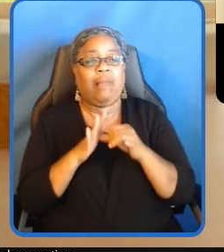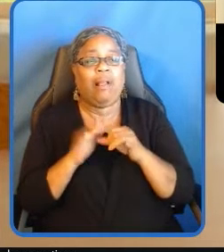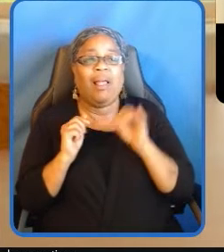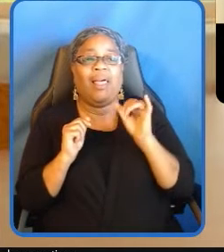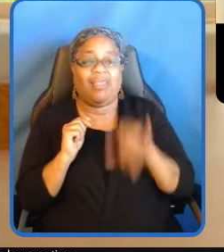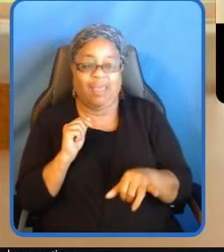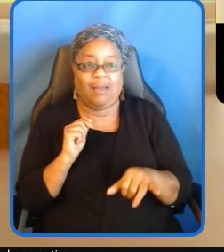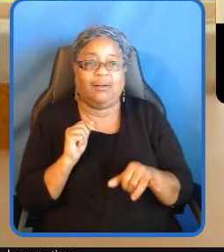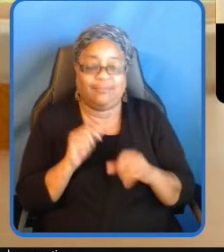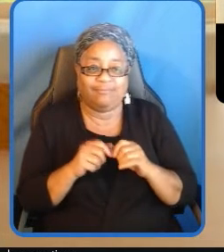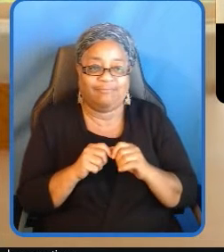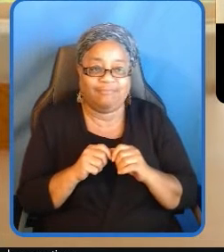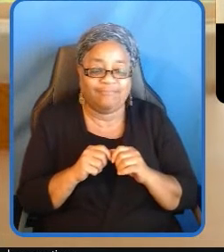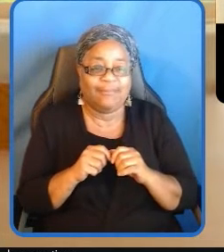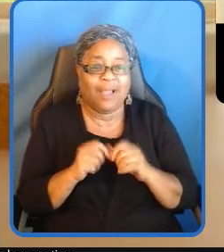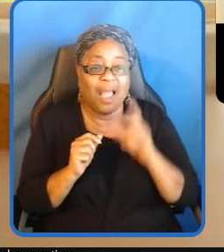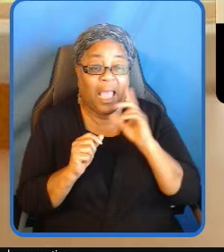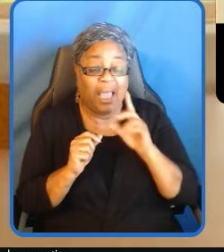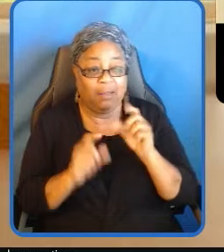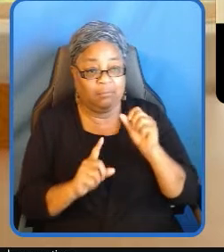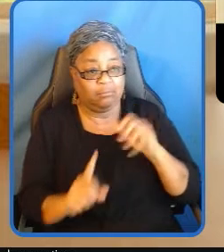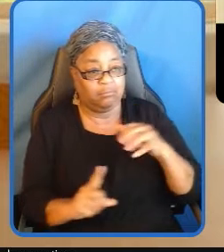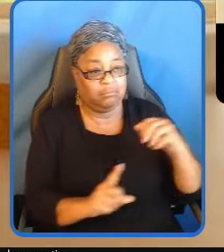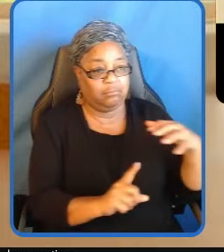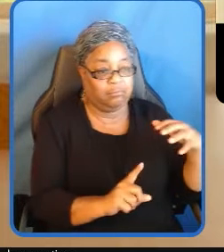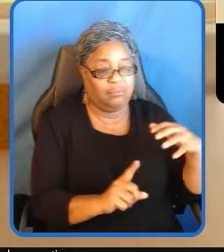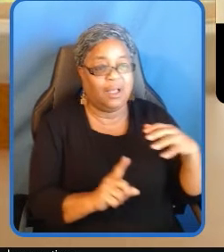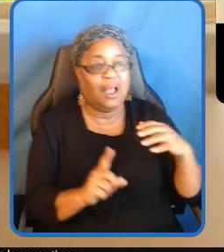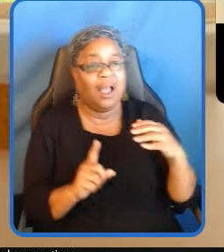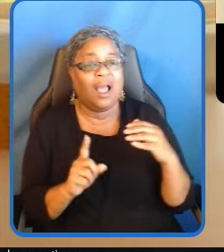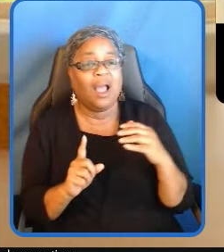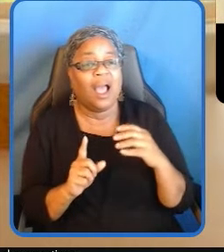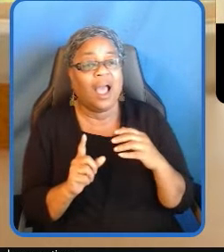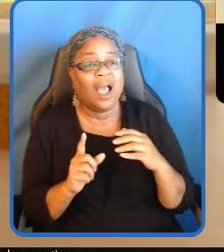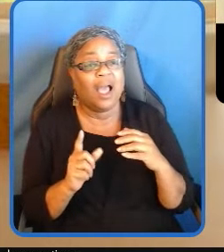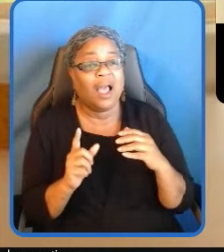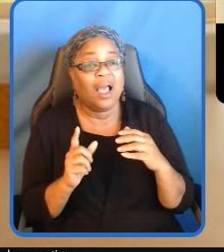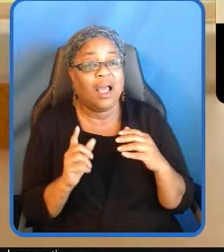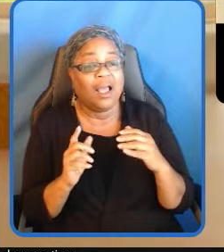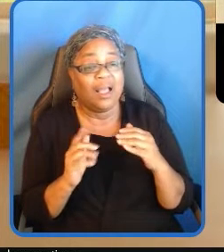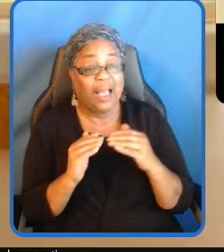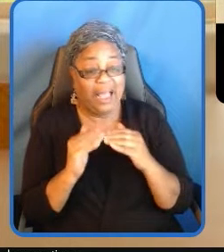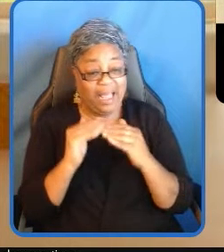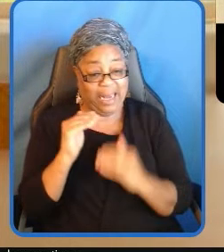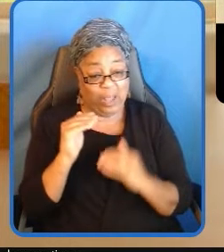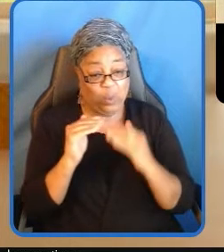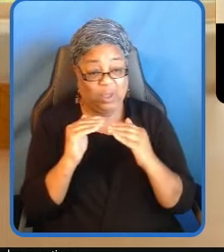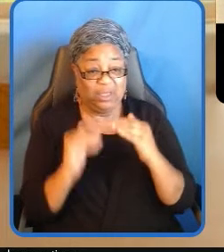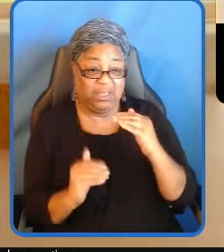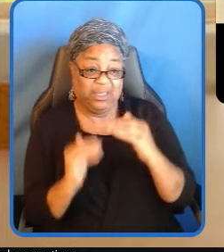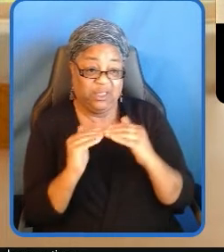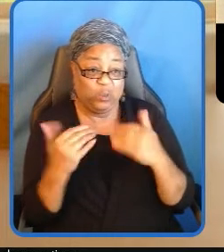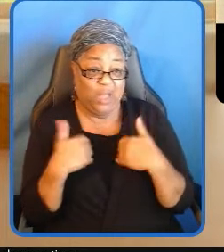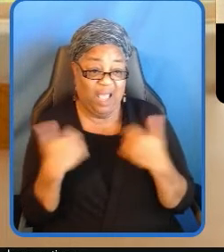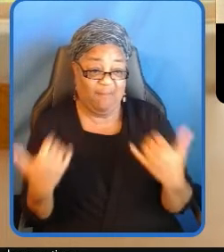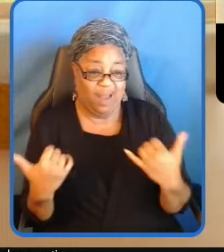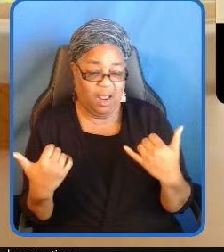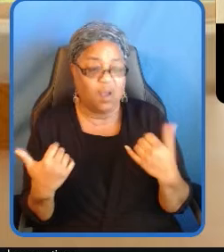existing inequities in our education system and our students are facing their greatest challenges yet